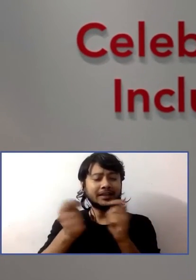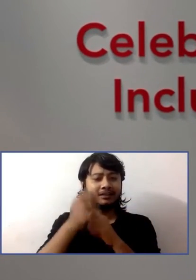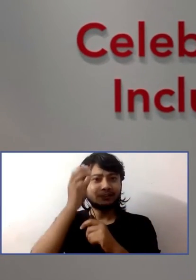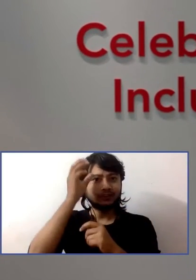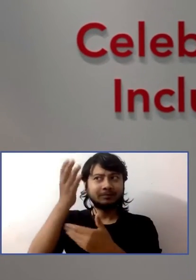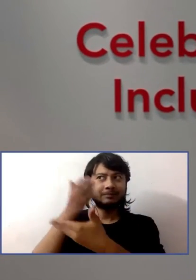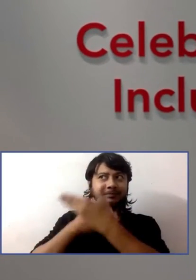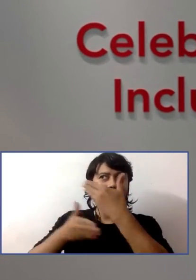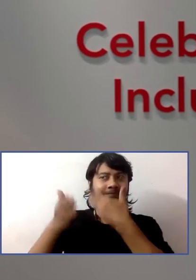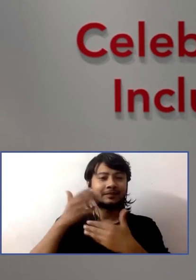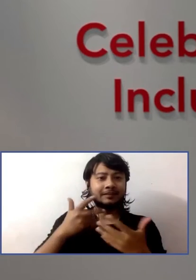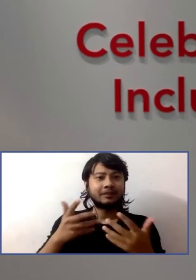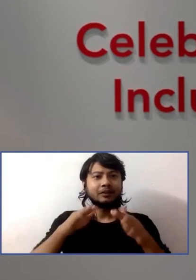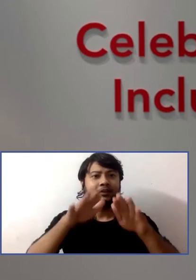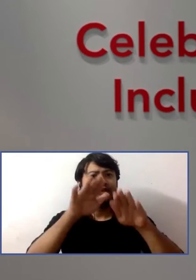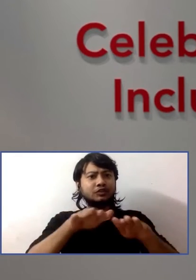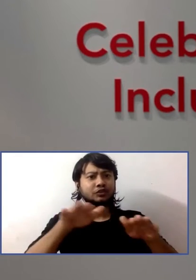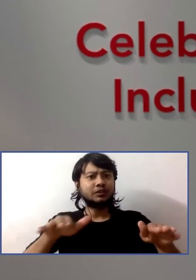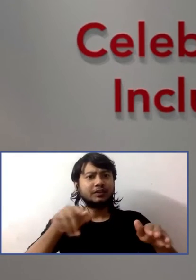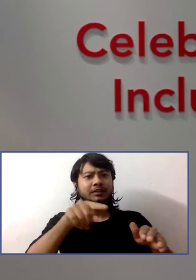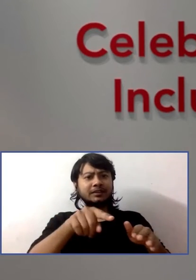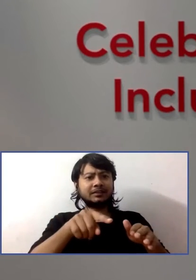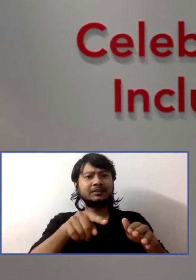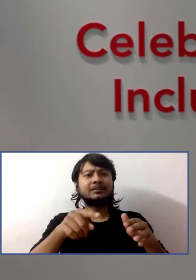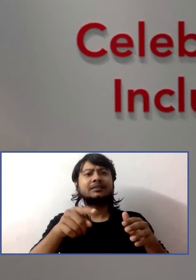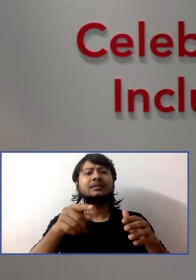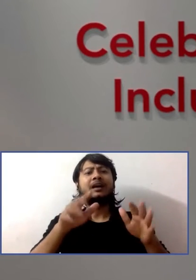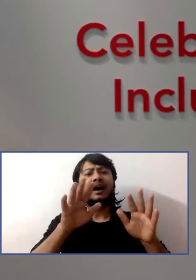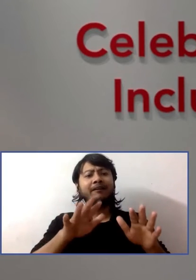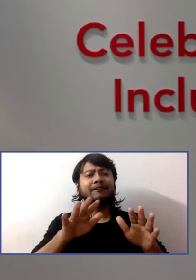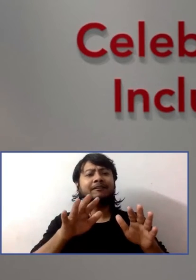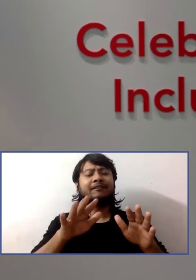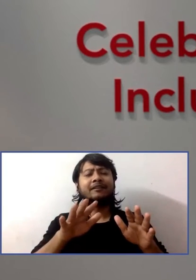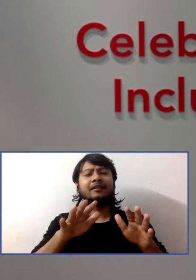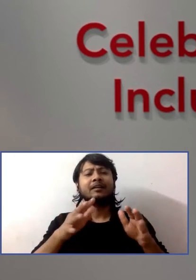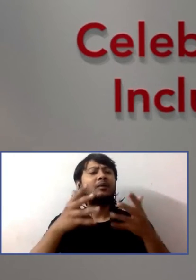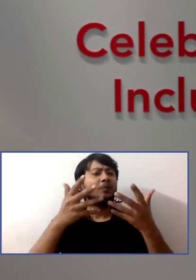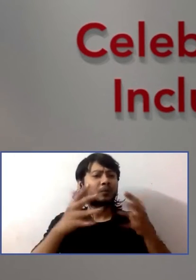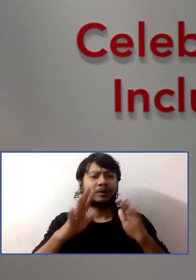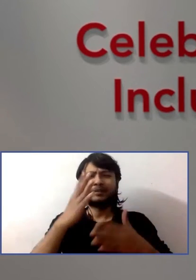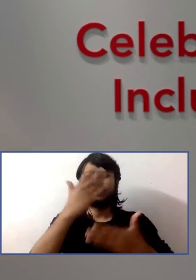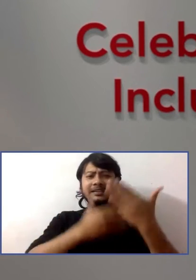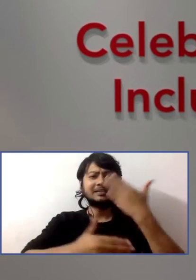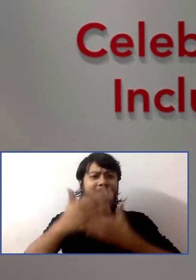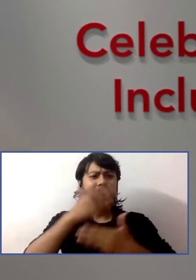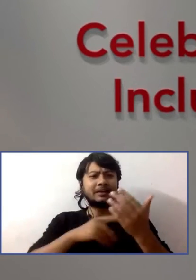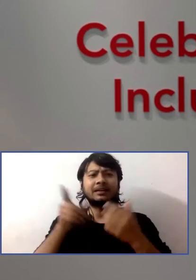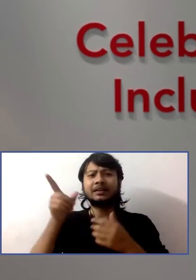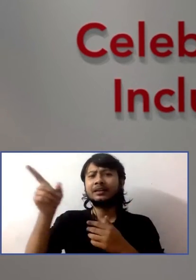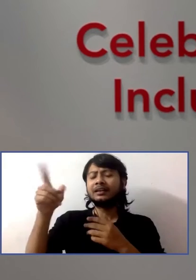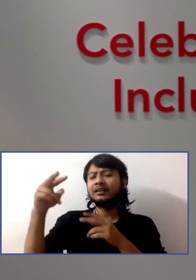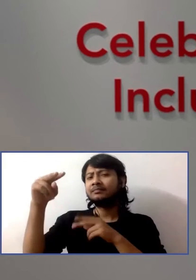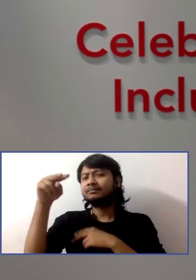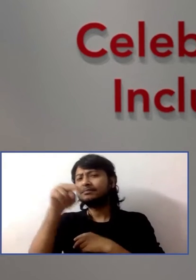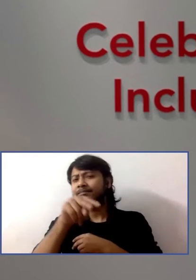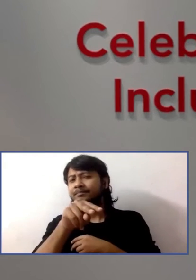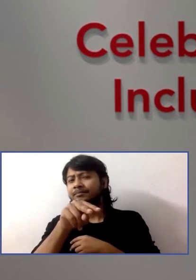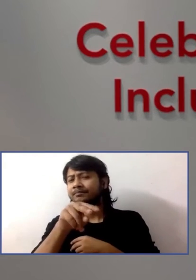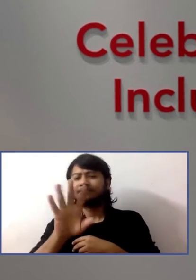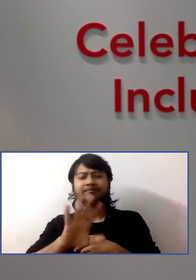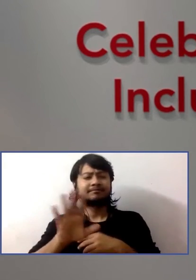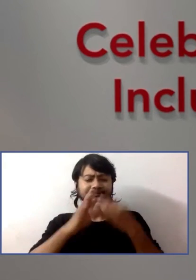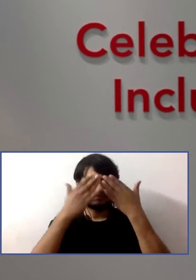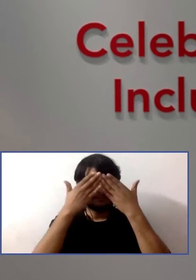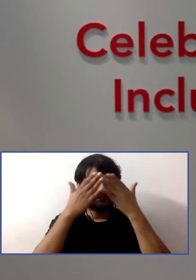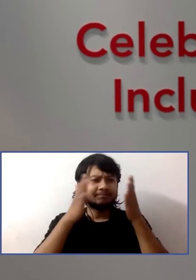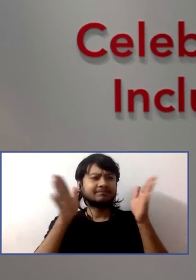part of the regular population, whether it's art or music or lunch, but he saw this in a broader sphere. He talked